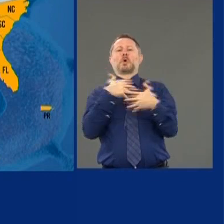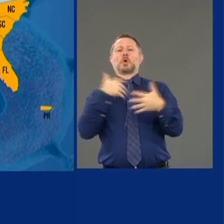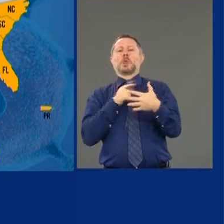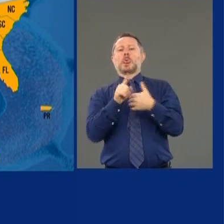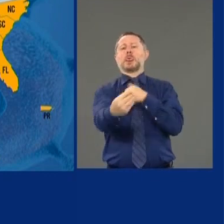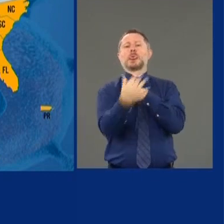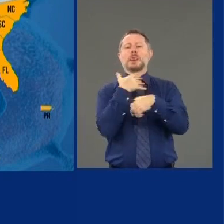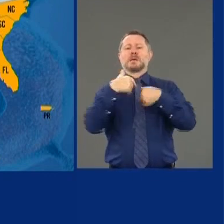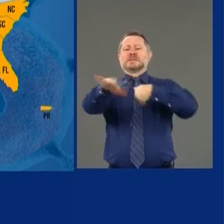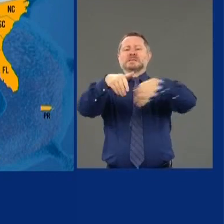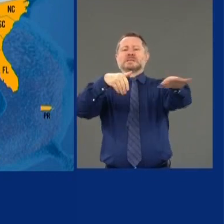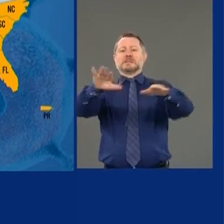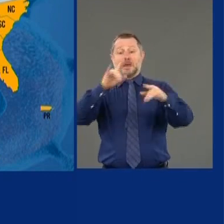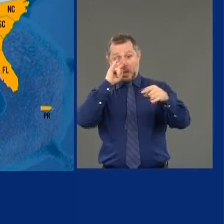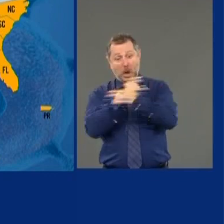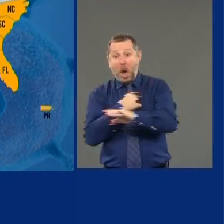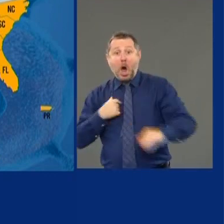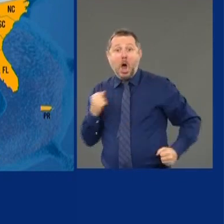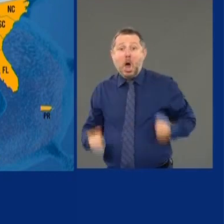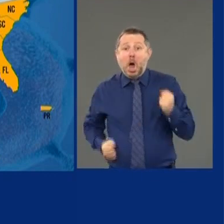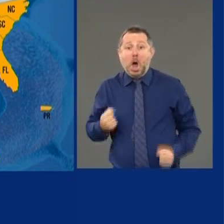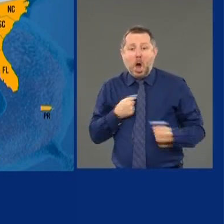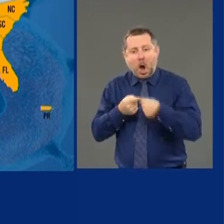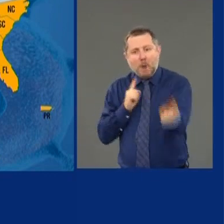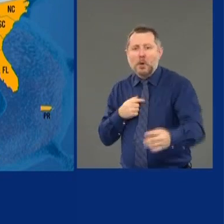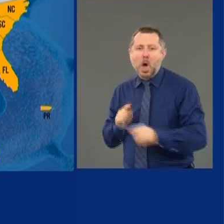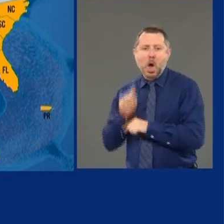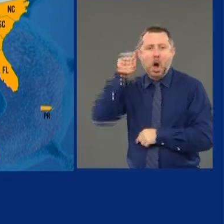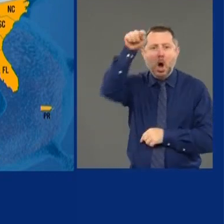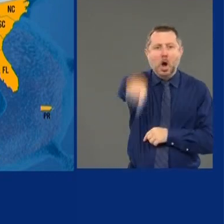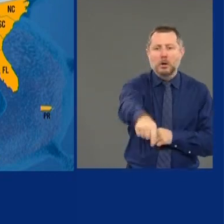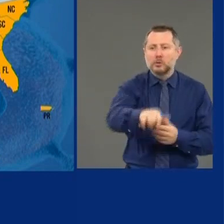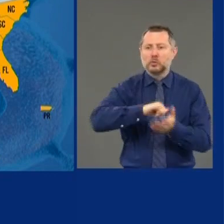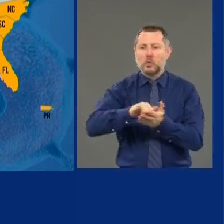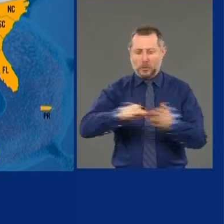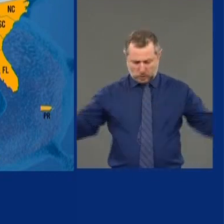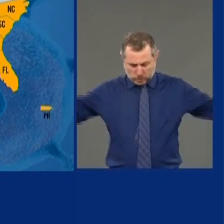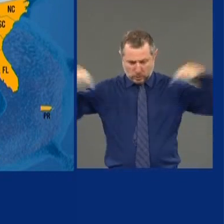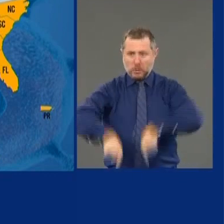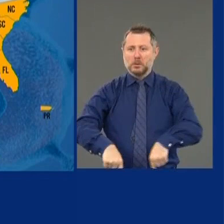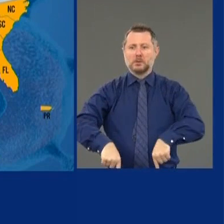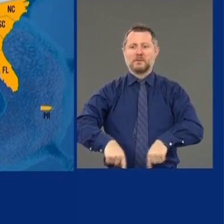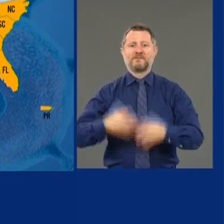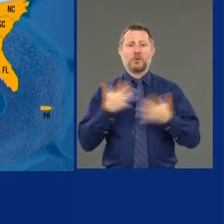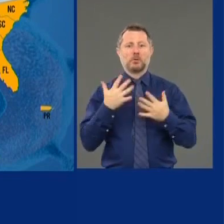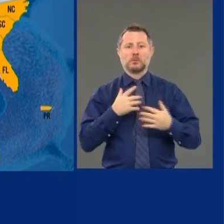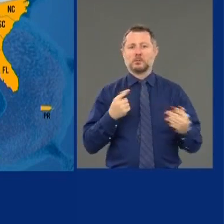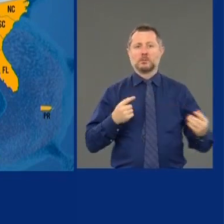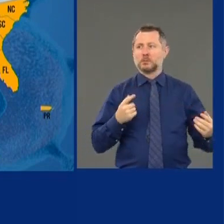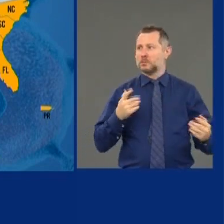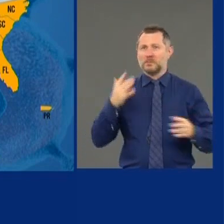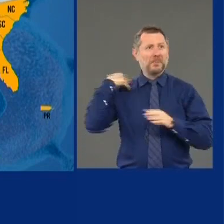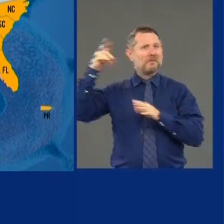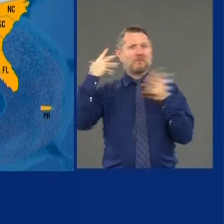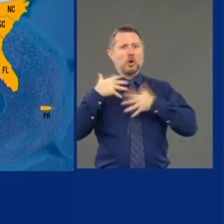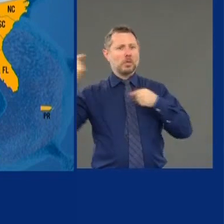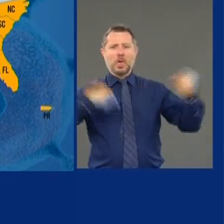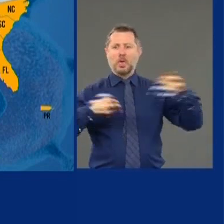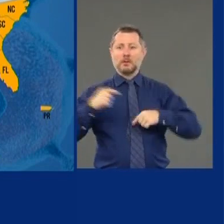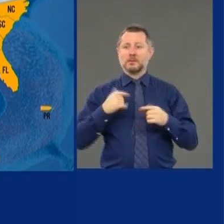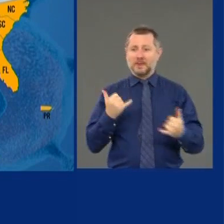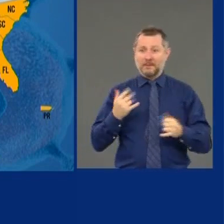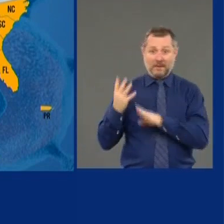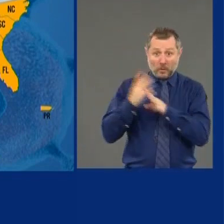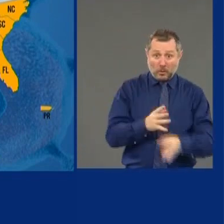virus. Well, now we're afraid people from the other states might come here and increase the viral